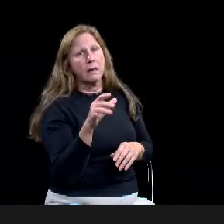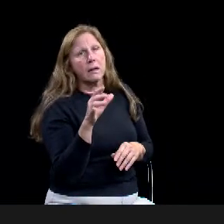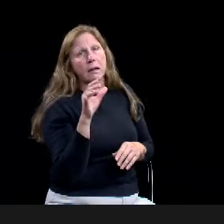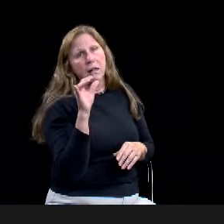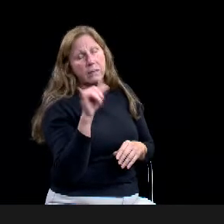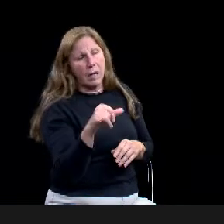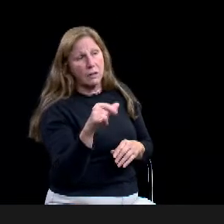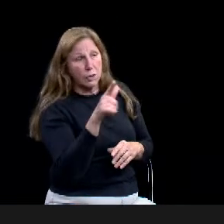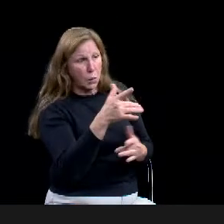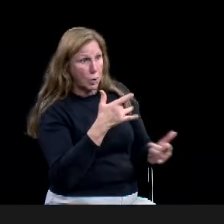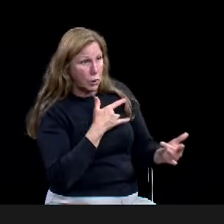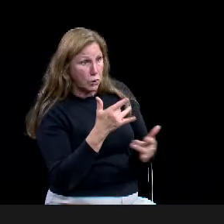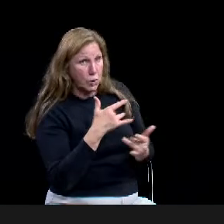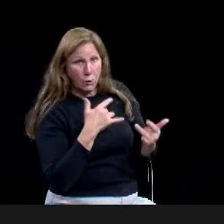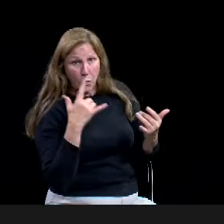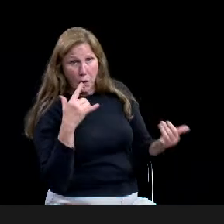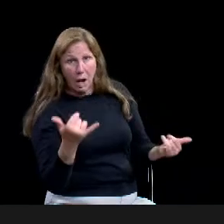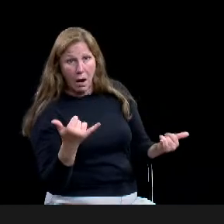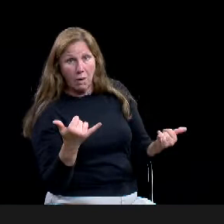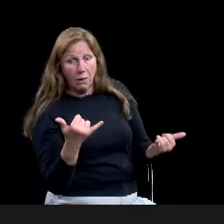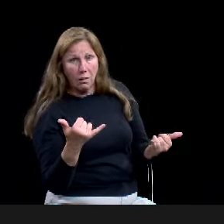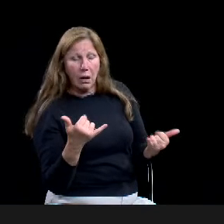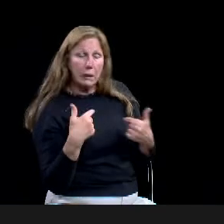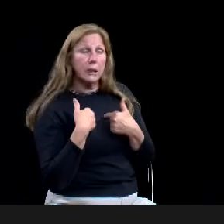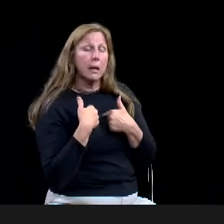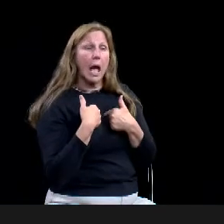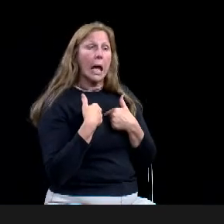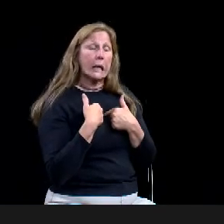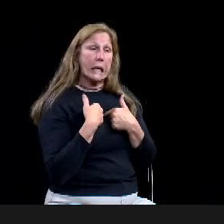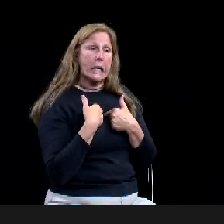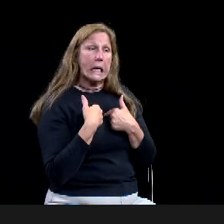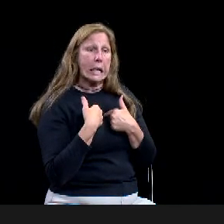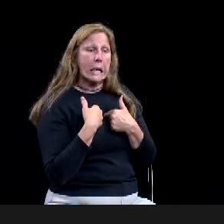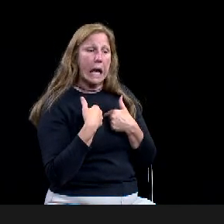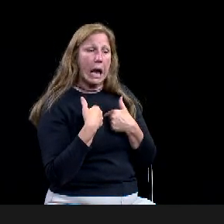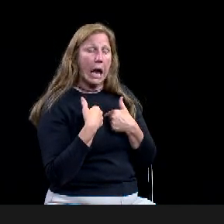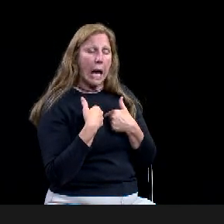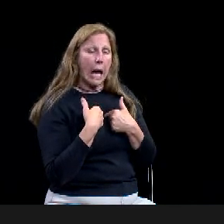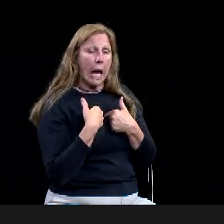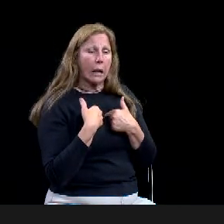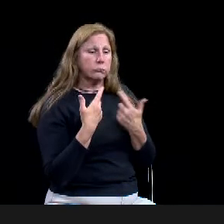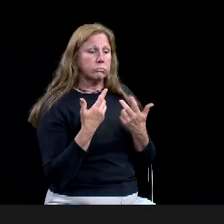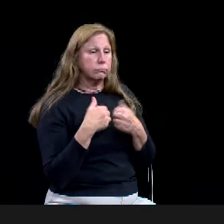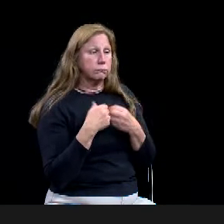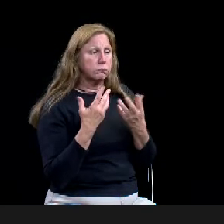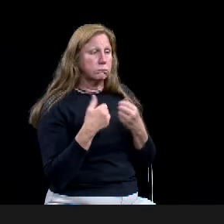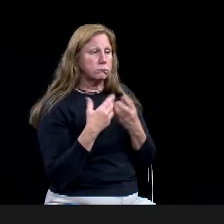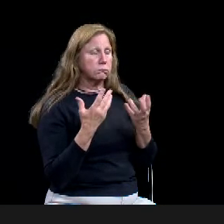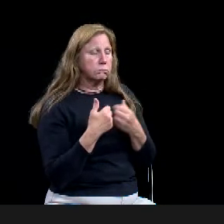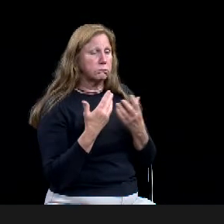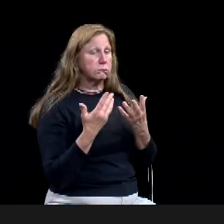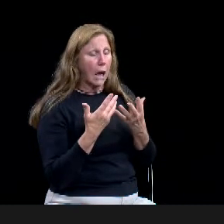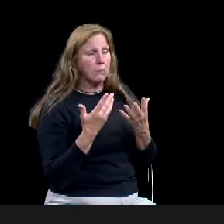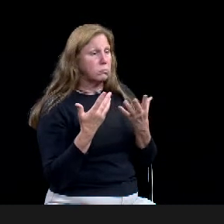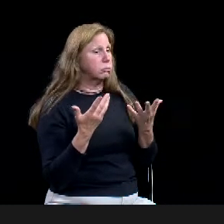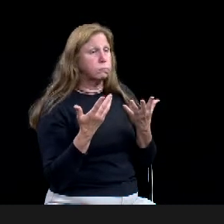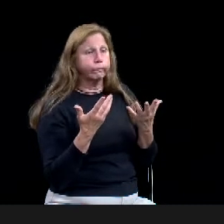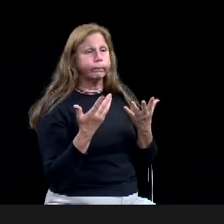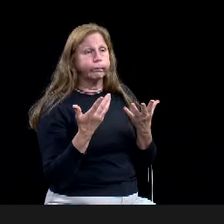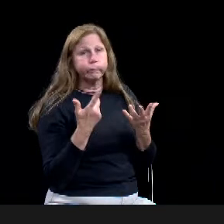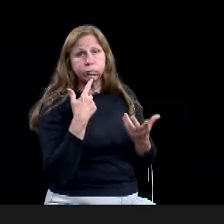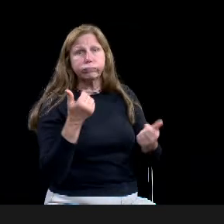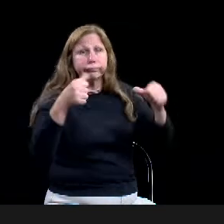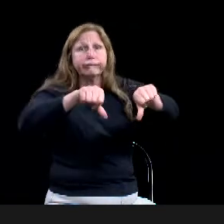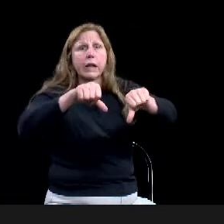a denial, uh, and then, you know, letting them come back and, you know, cause, because basically if you turn this down, they can't come with the same request for a year